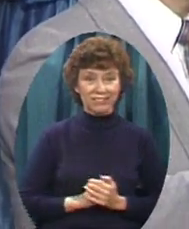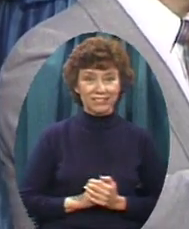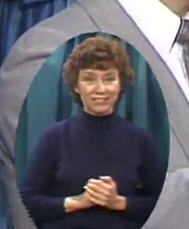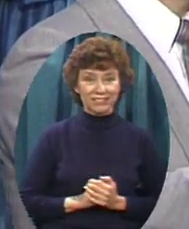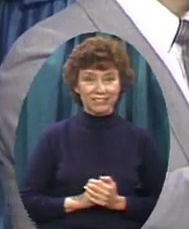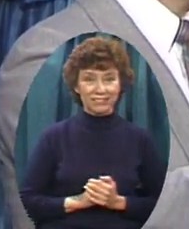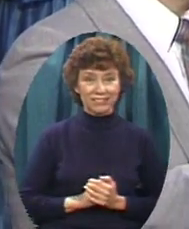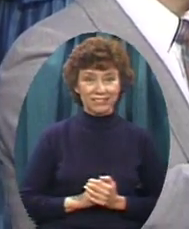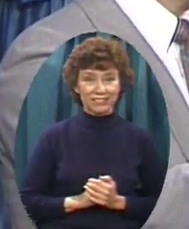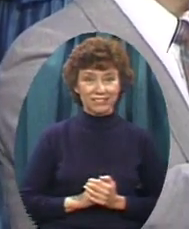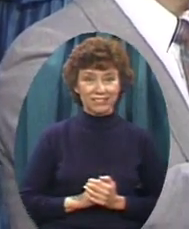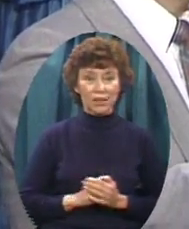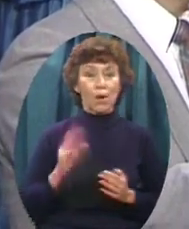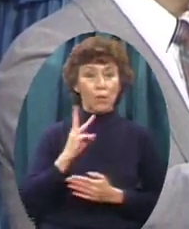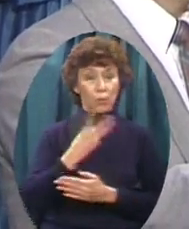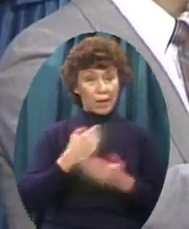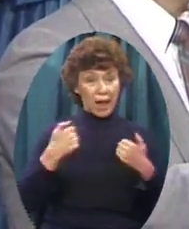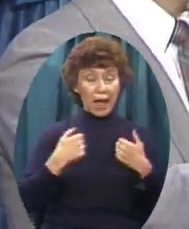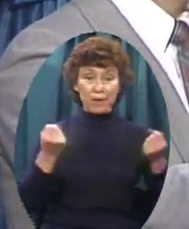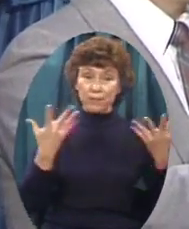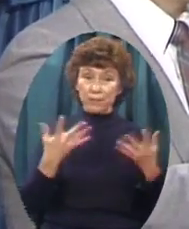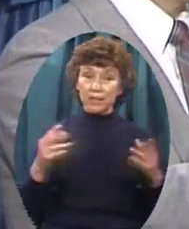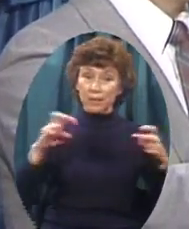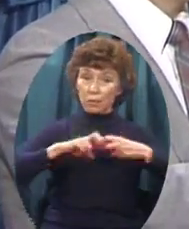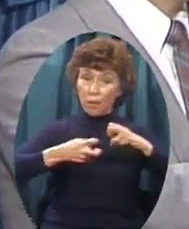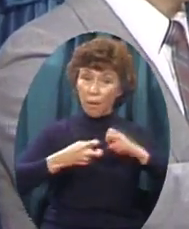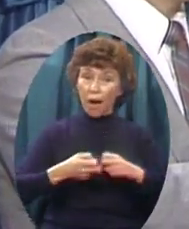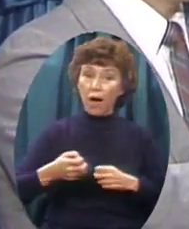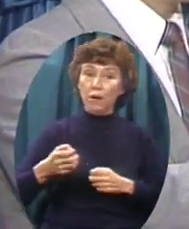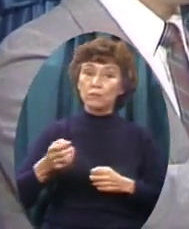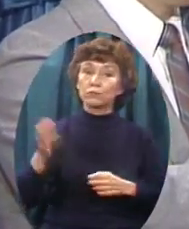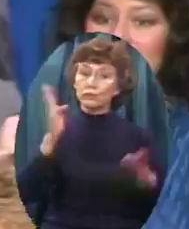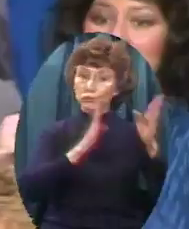When through my retrial, an vessel shall not.